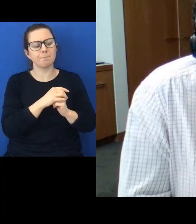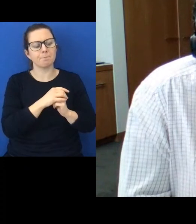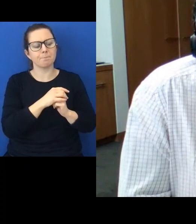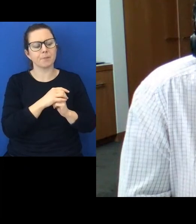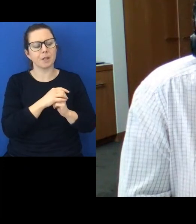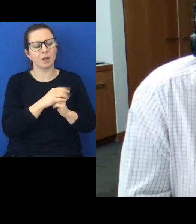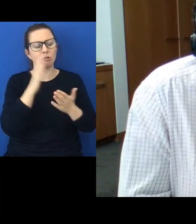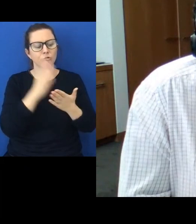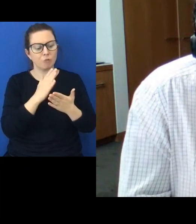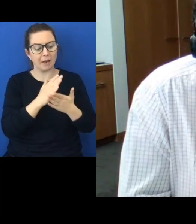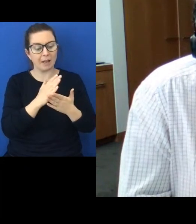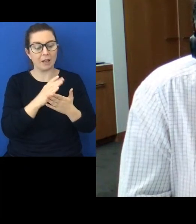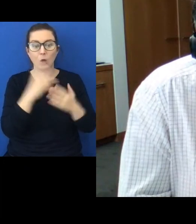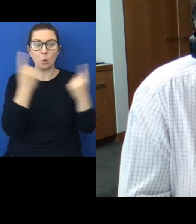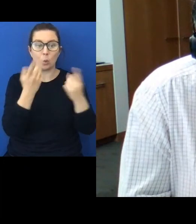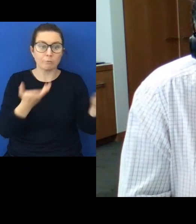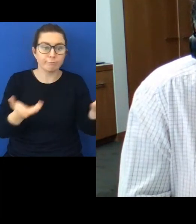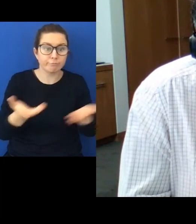those at the table